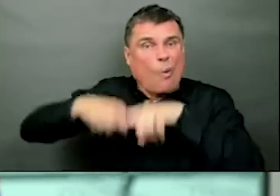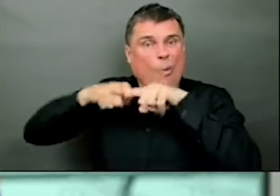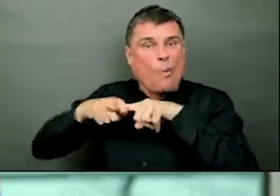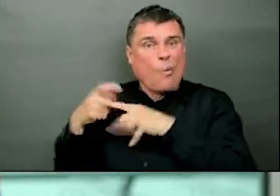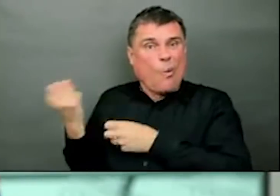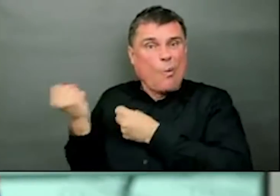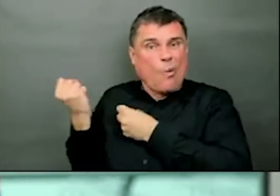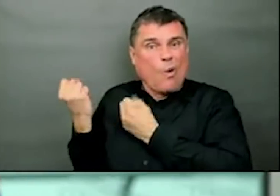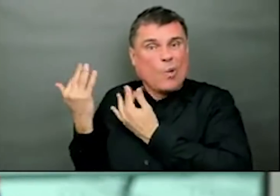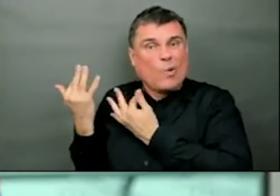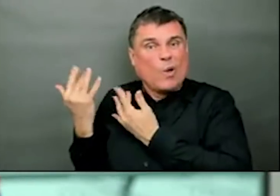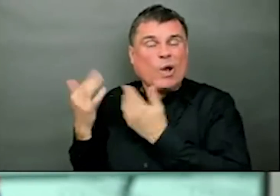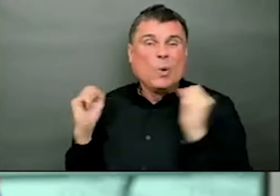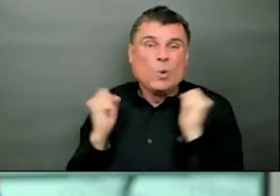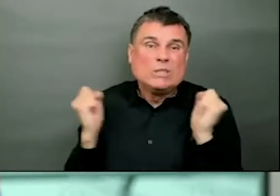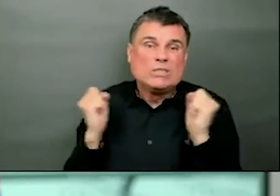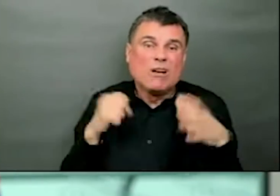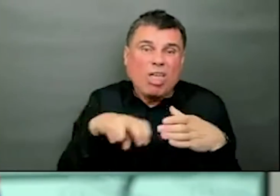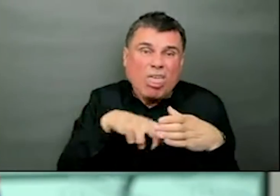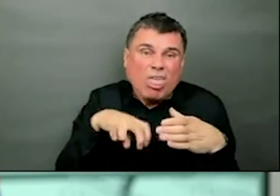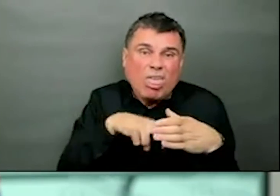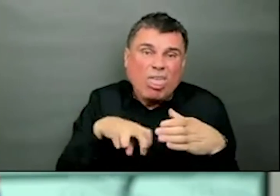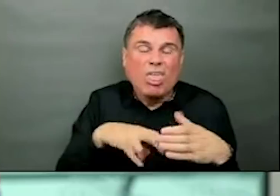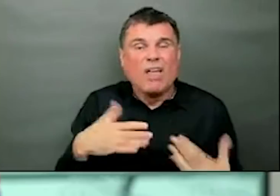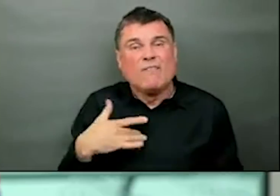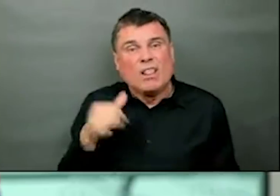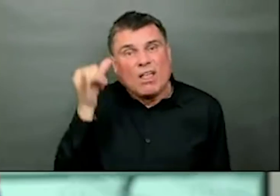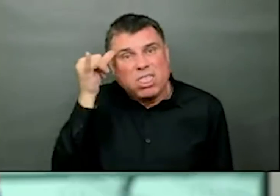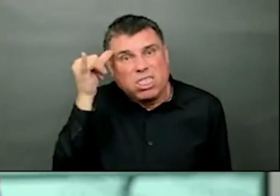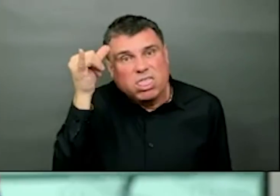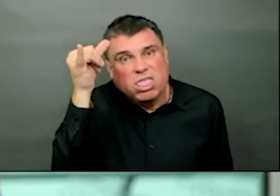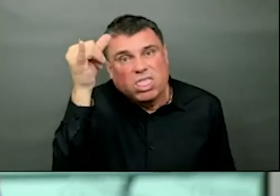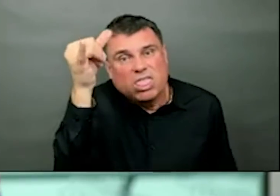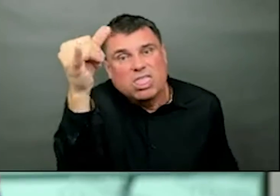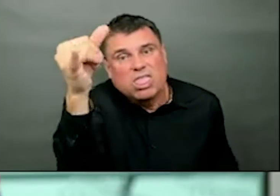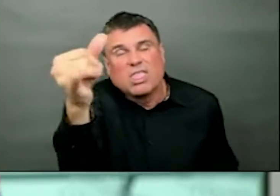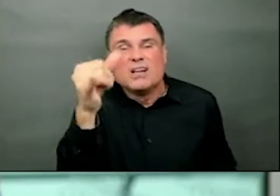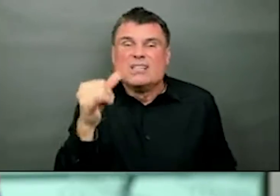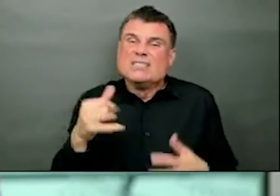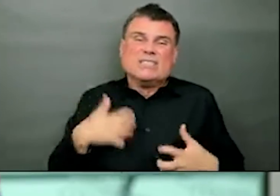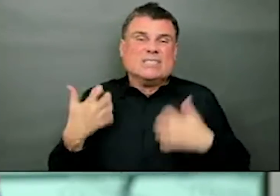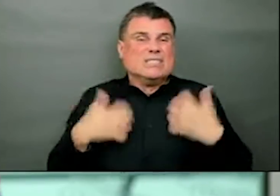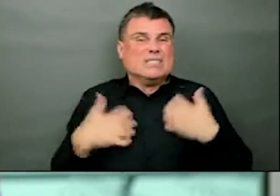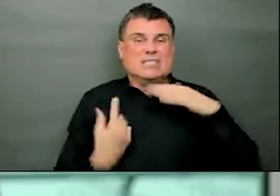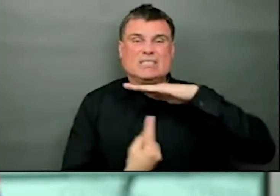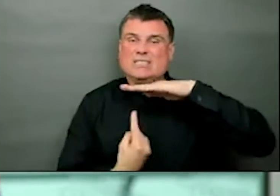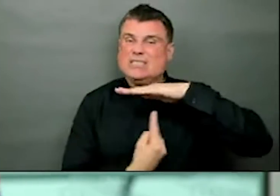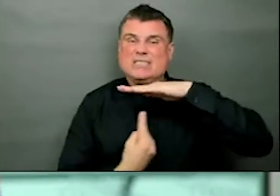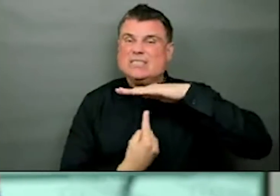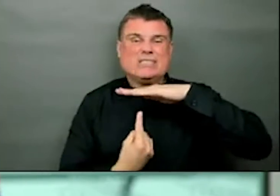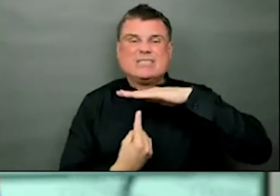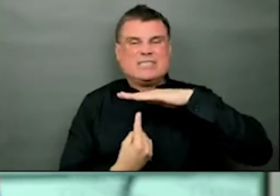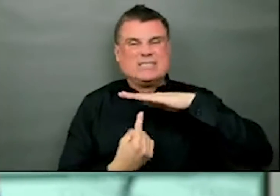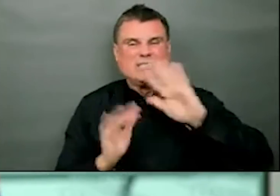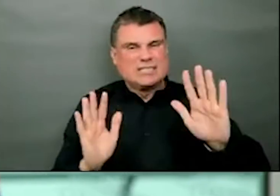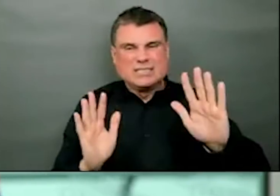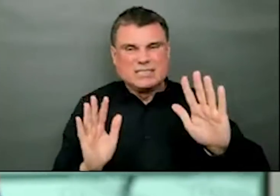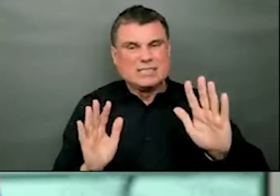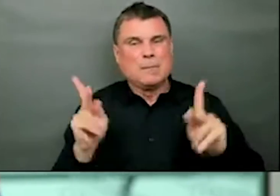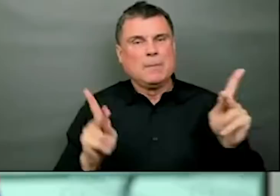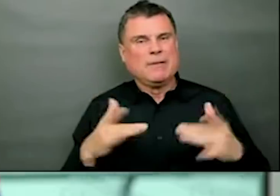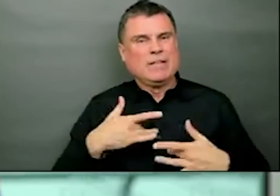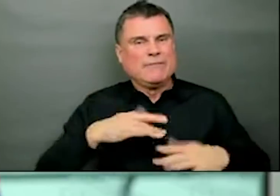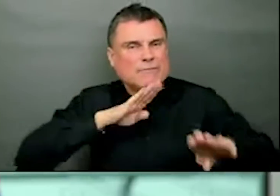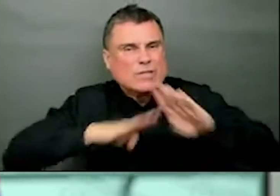months. But with that fatigue, sometimes we know comes comes frustration and challenges. Yesterday was pink